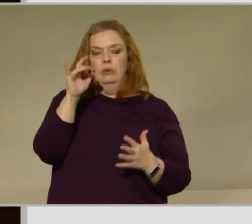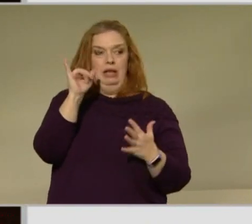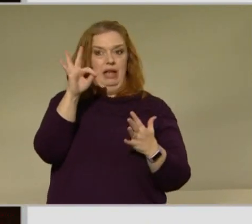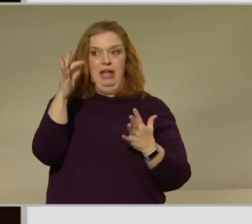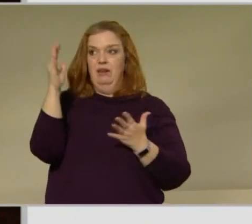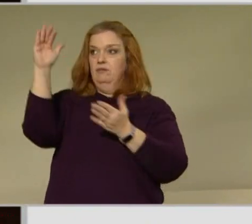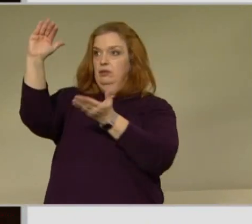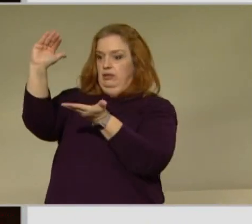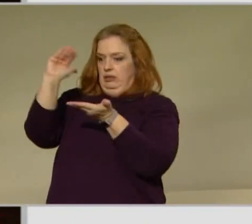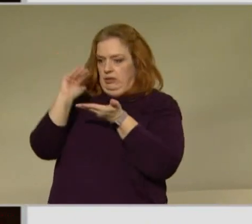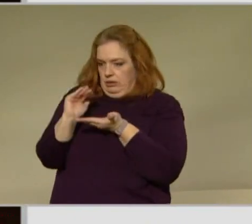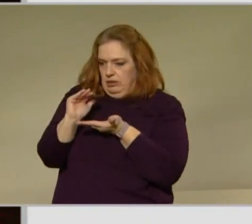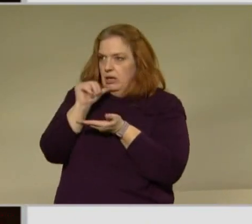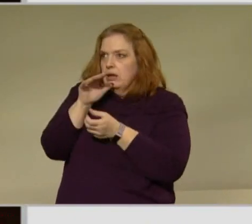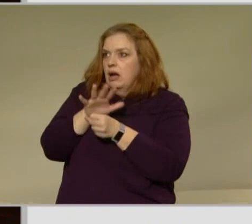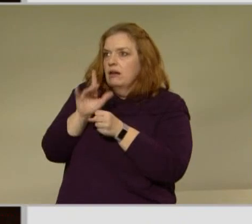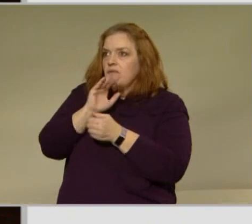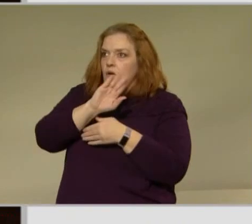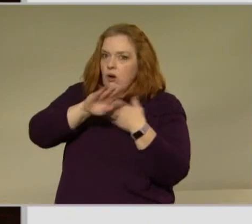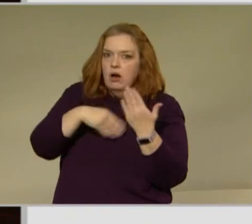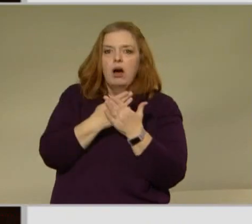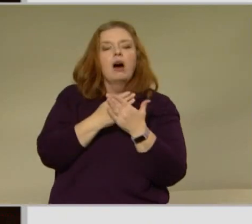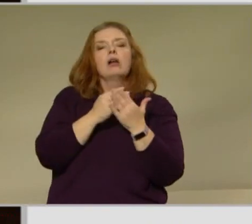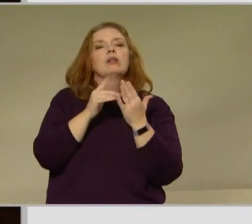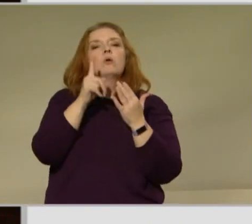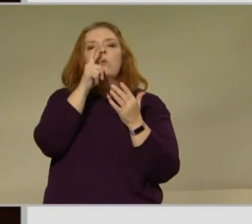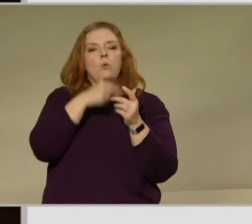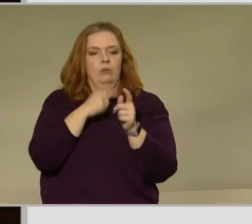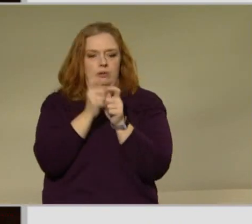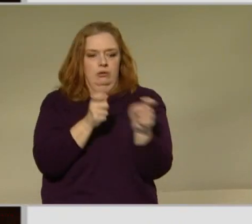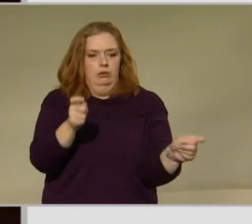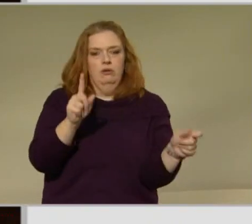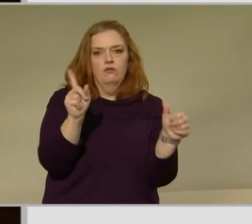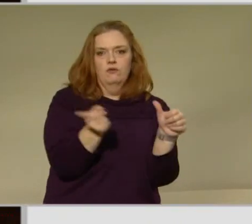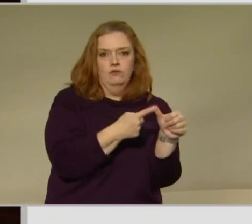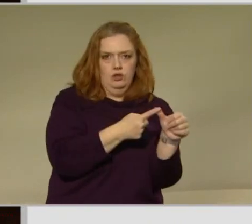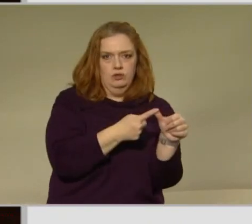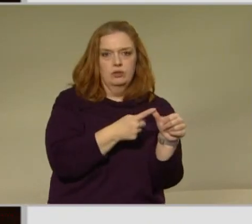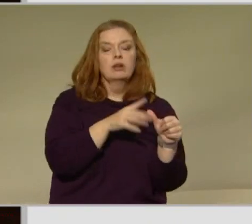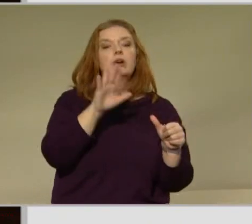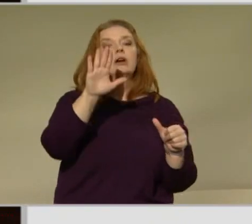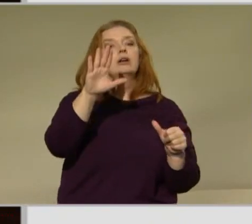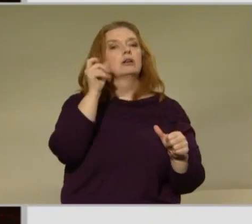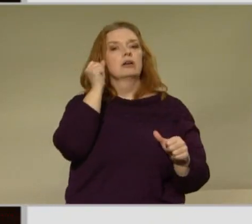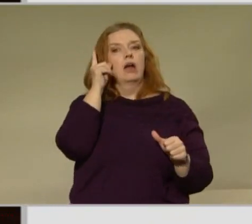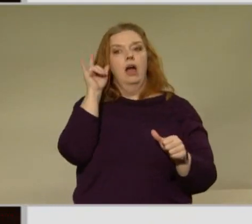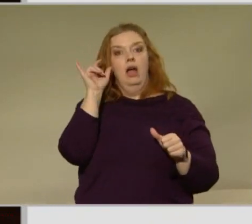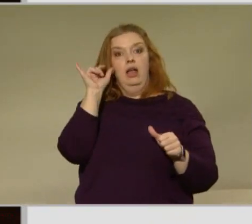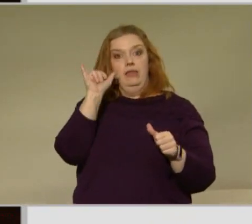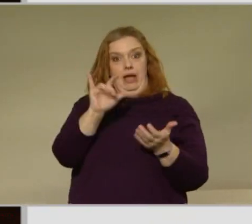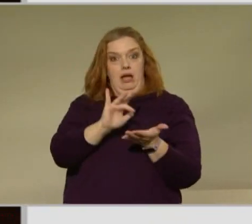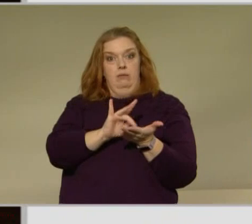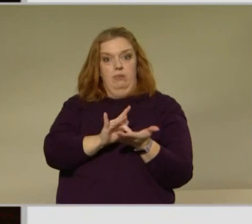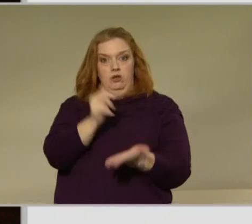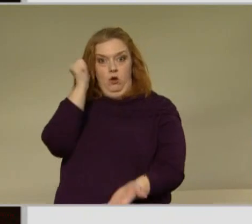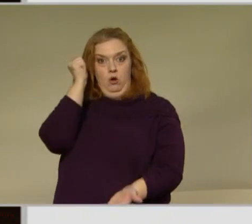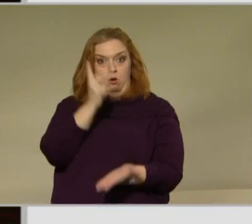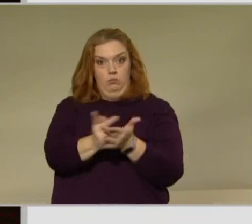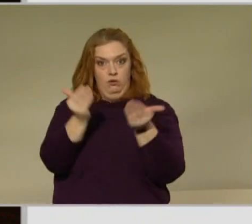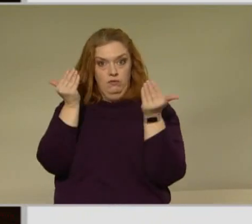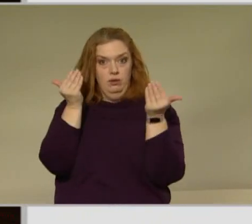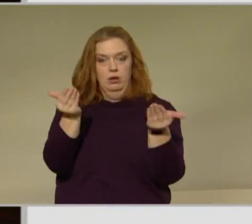vaccine first we will be following of course waiting for the FDA to first authorize this vaccine to be used